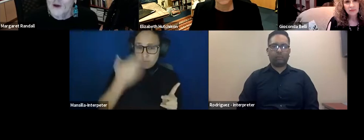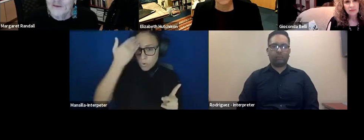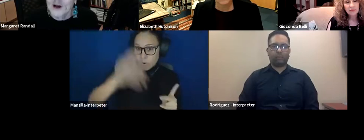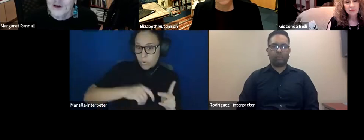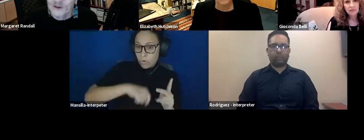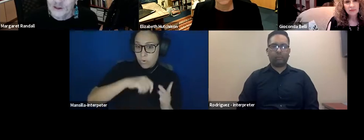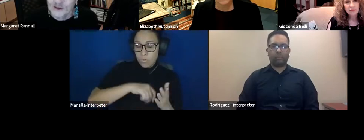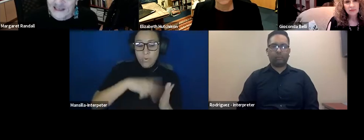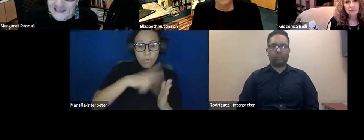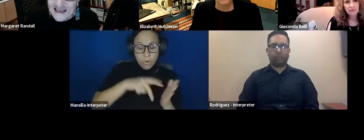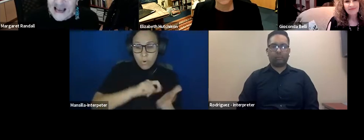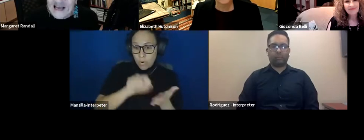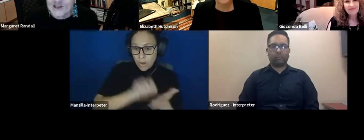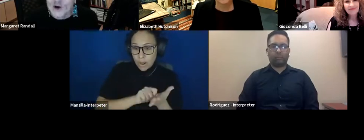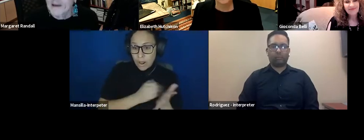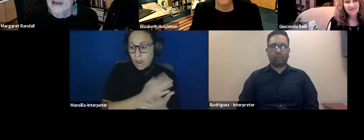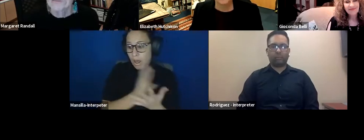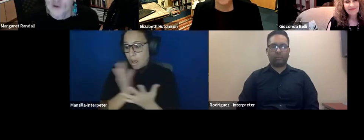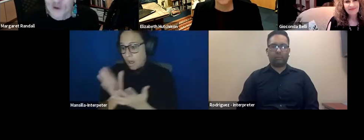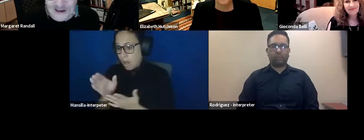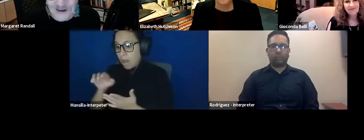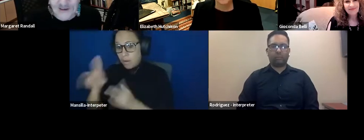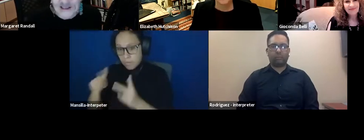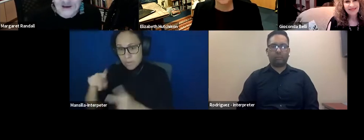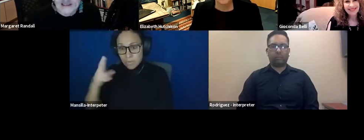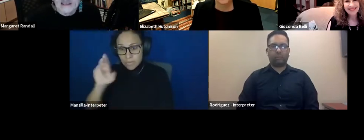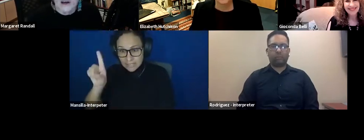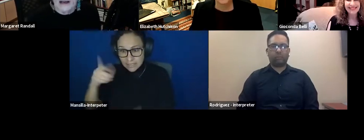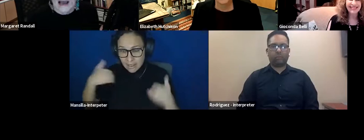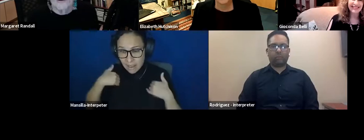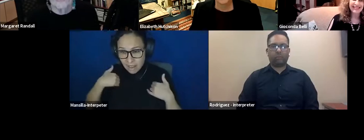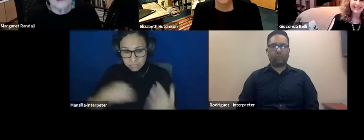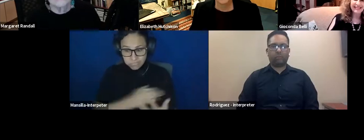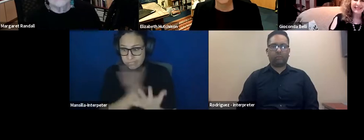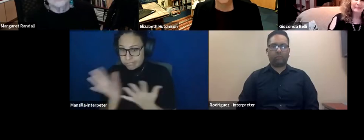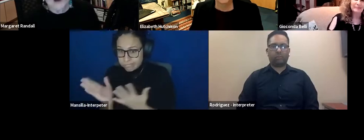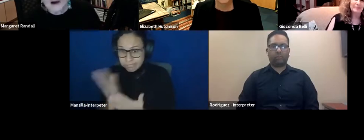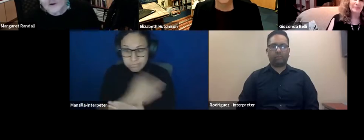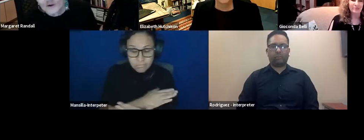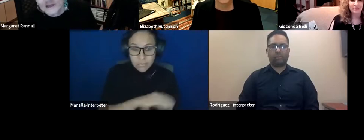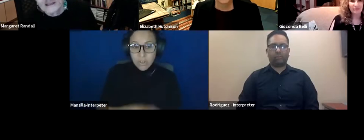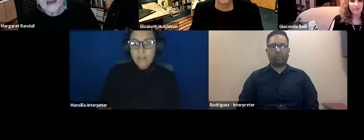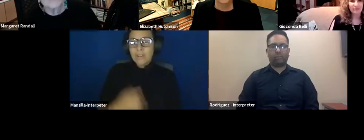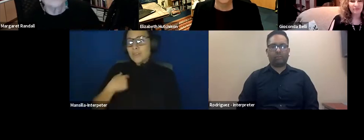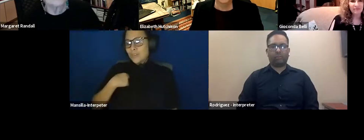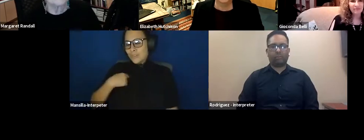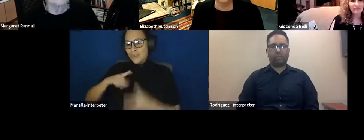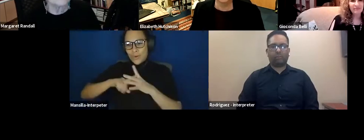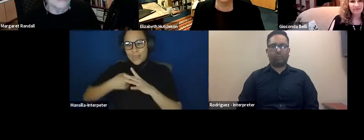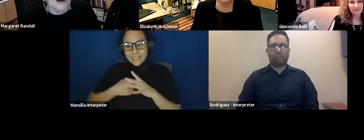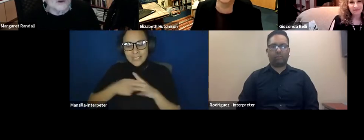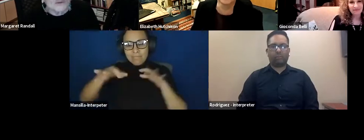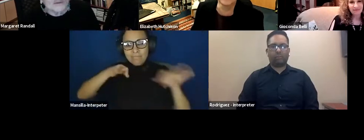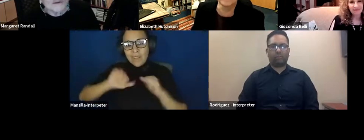people who have doctoral degrees. So make it broad, you know? And so I started out with, you know, how you use a tape recorder